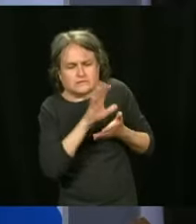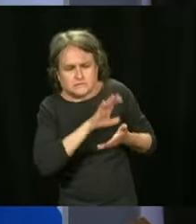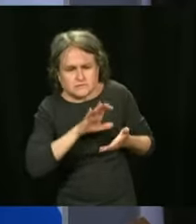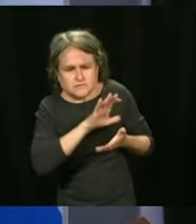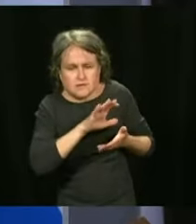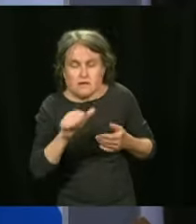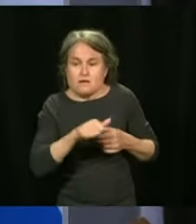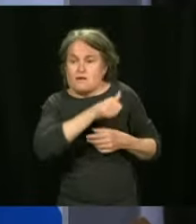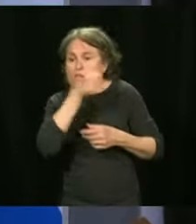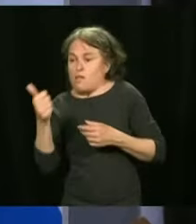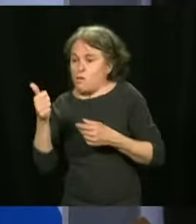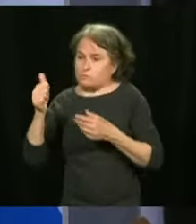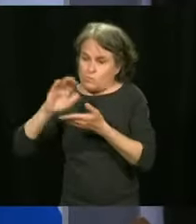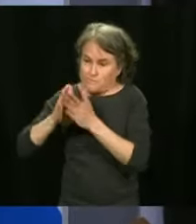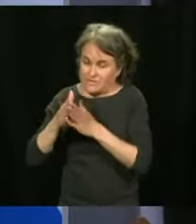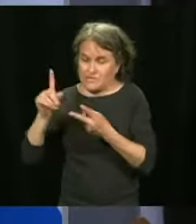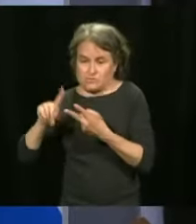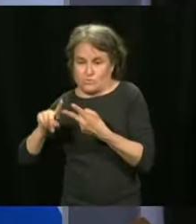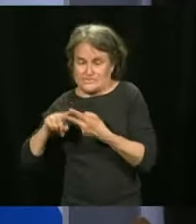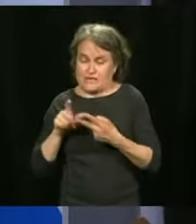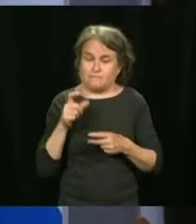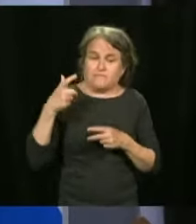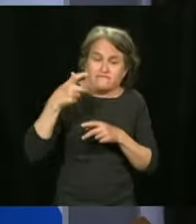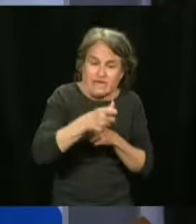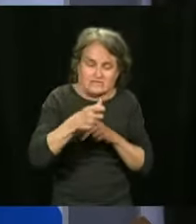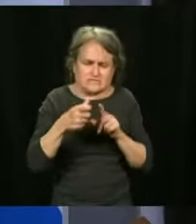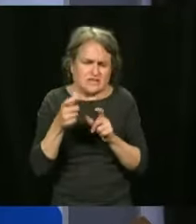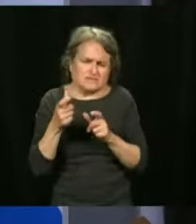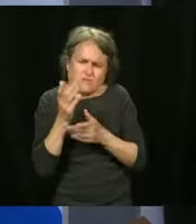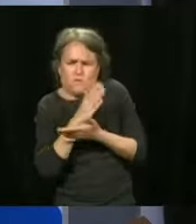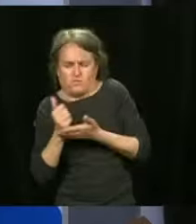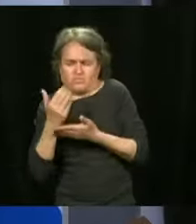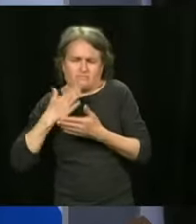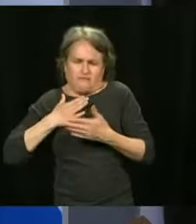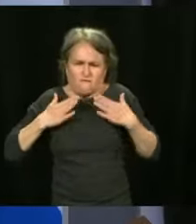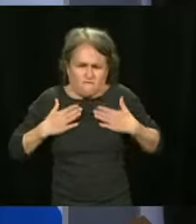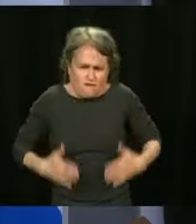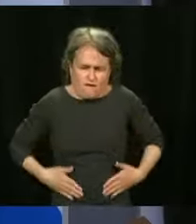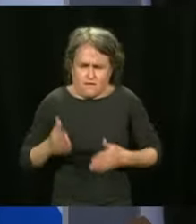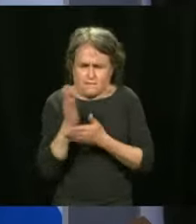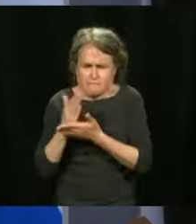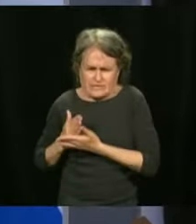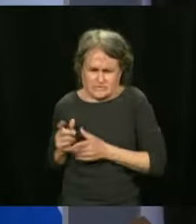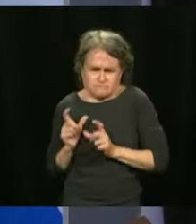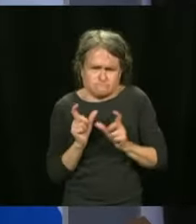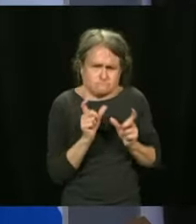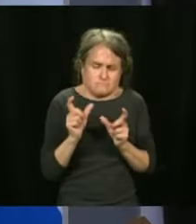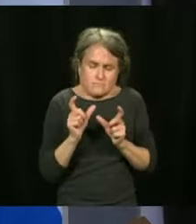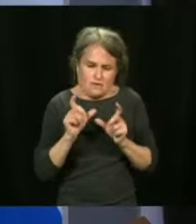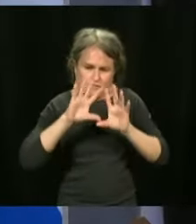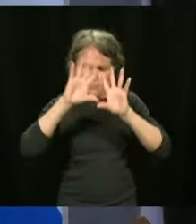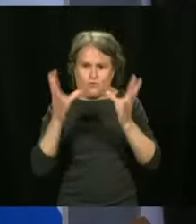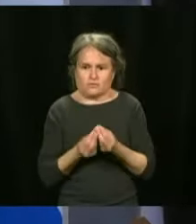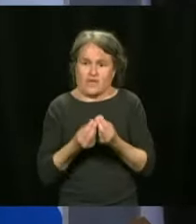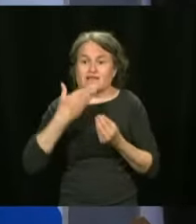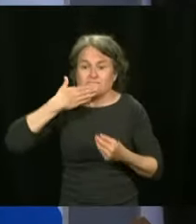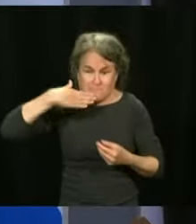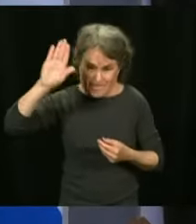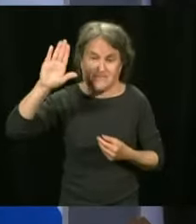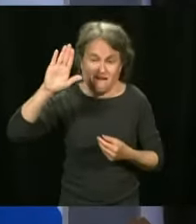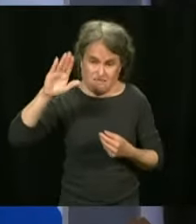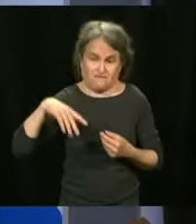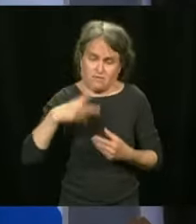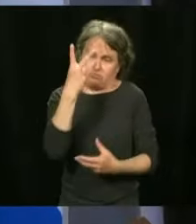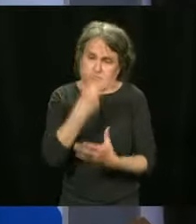work on the cellular memory. So, these are cells that when they see the virus a few years later, they'll be able to be reprogrammed.